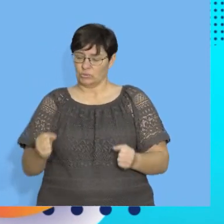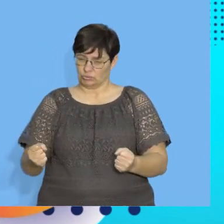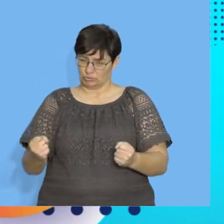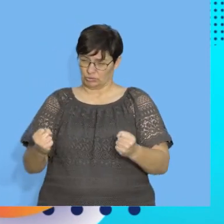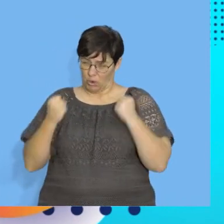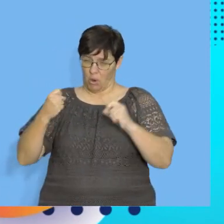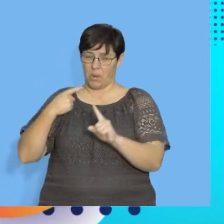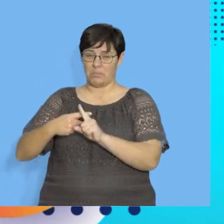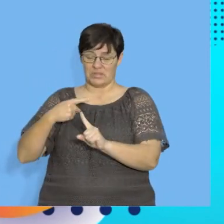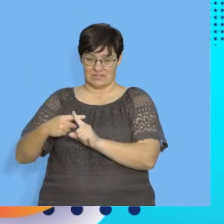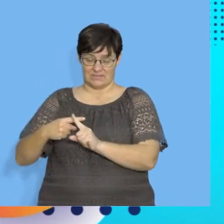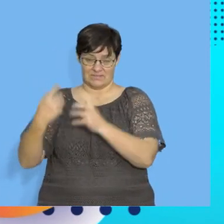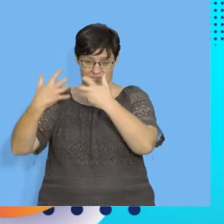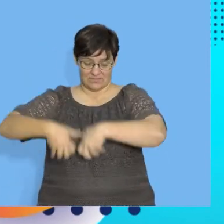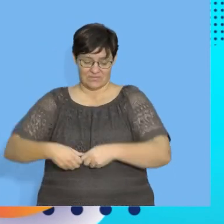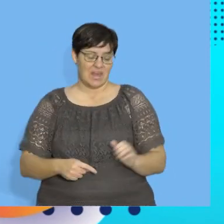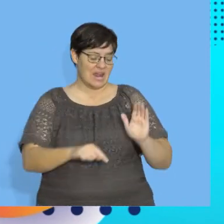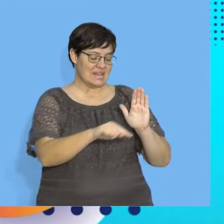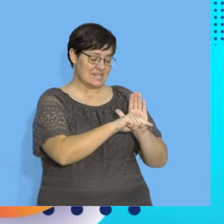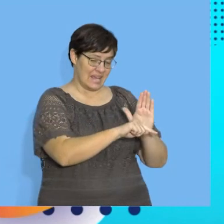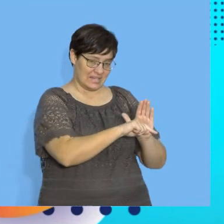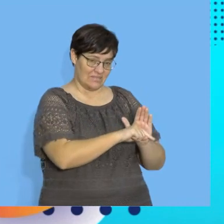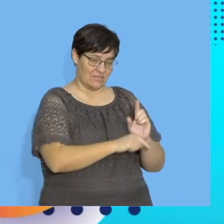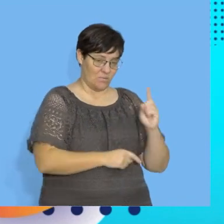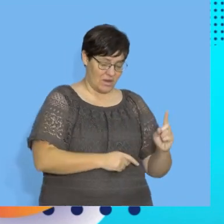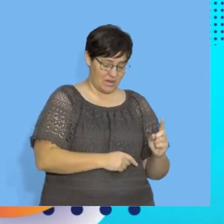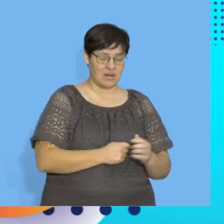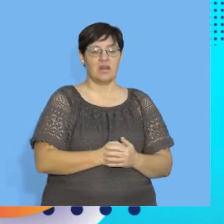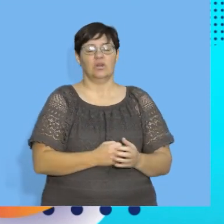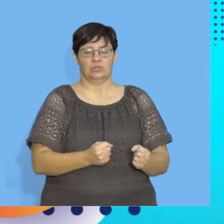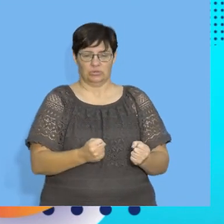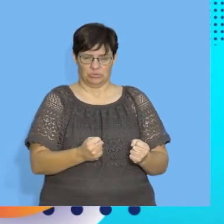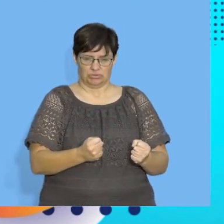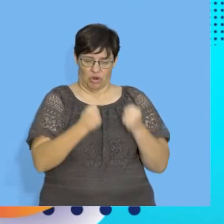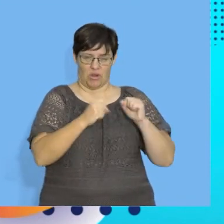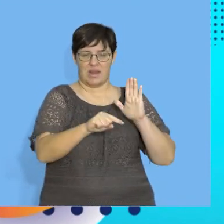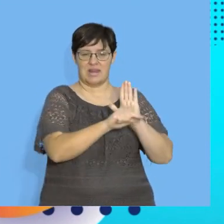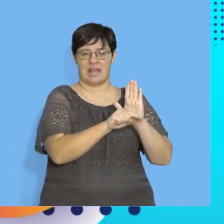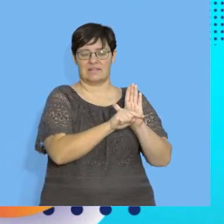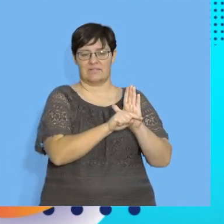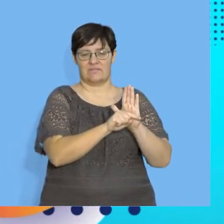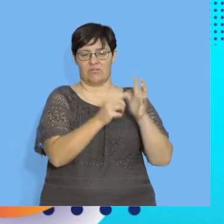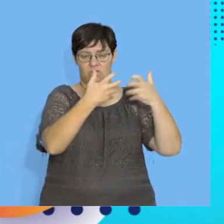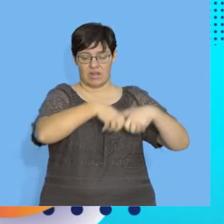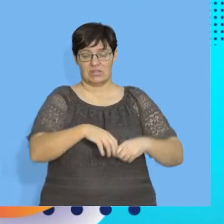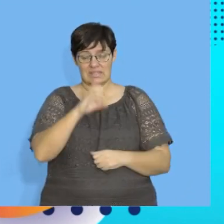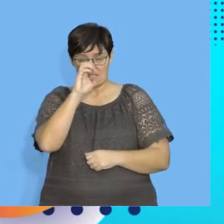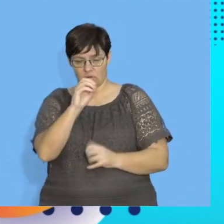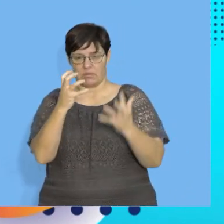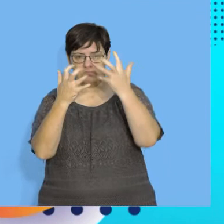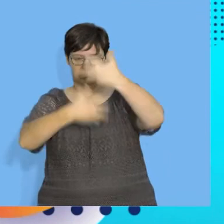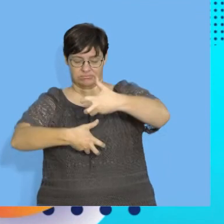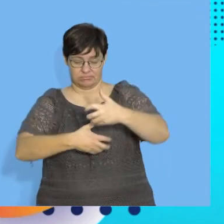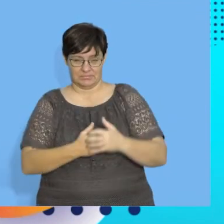1 is strong correlation, negative 1, strong negative correlation, and 0 is no correlation.